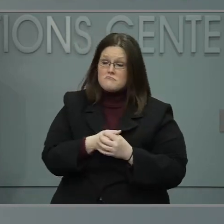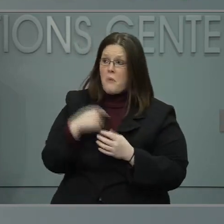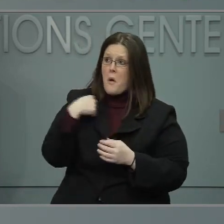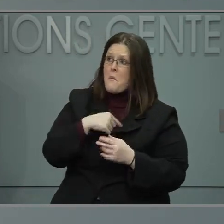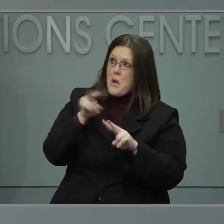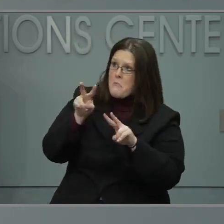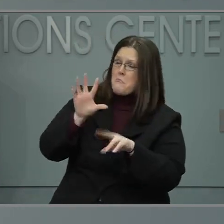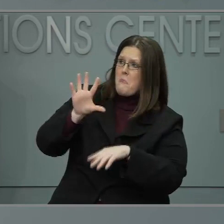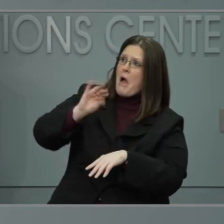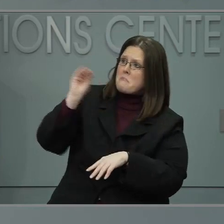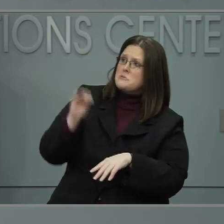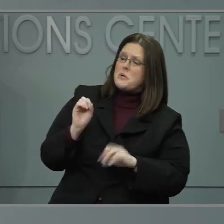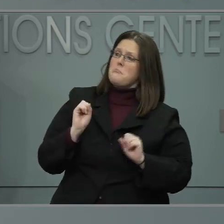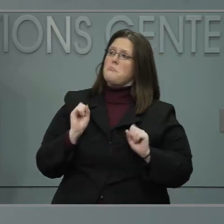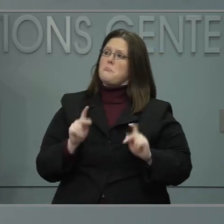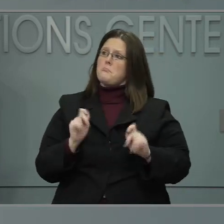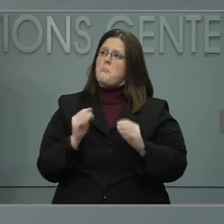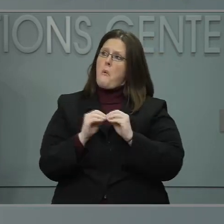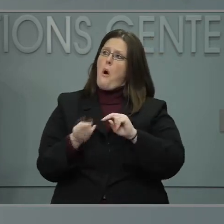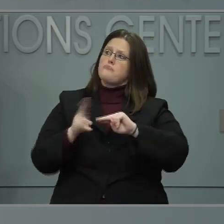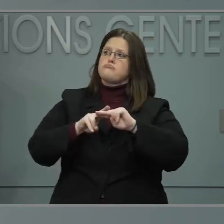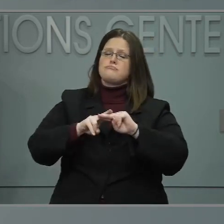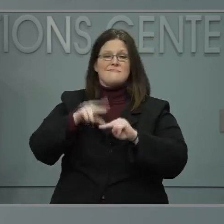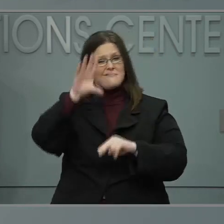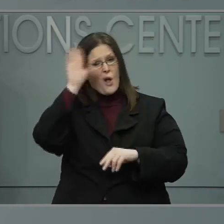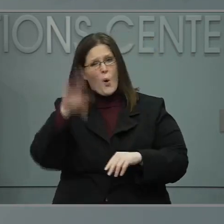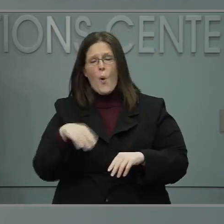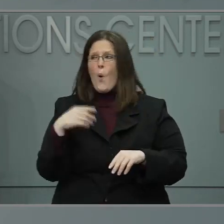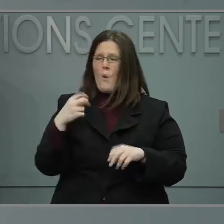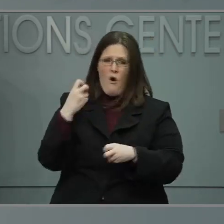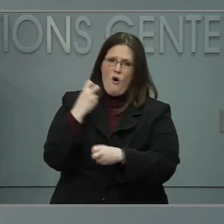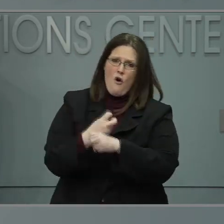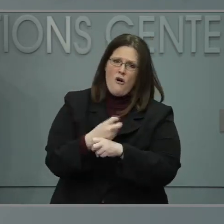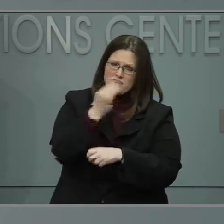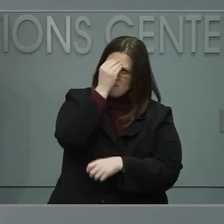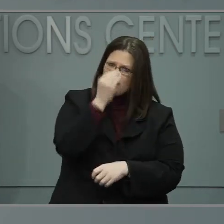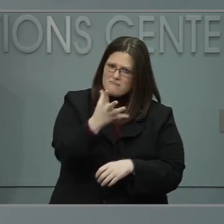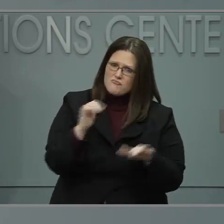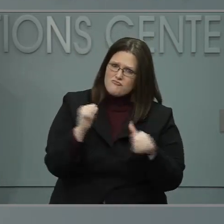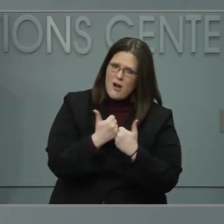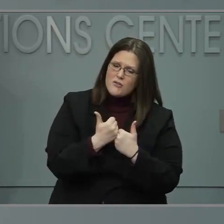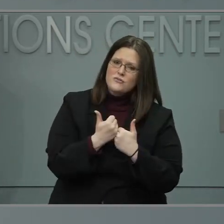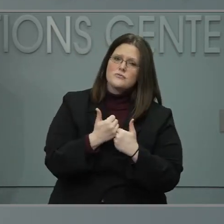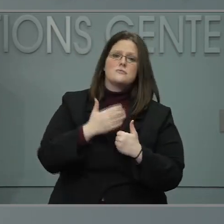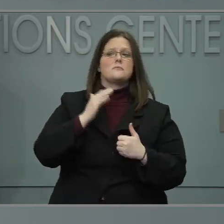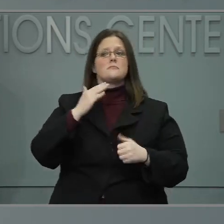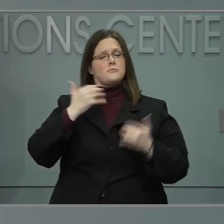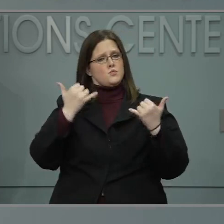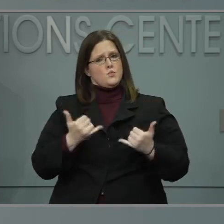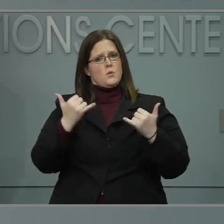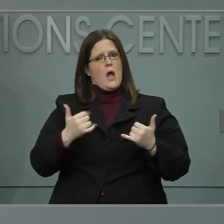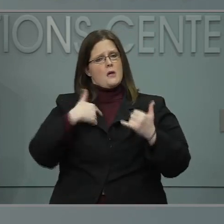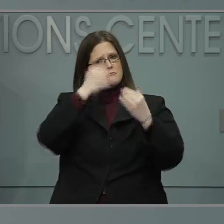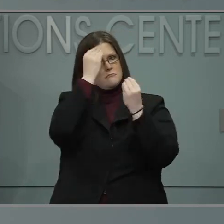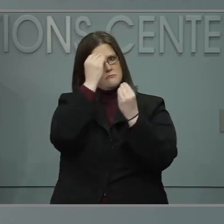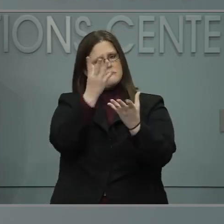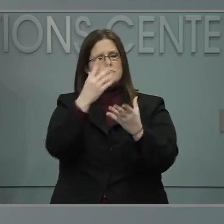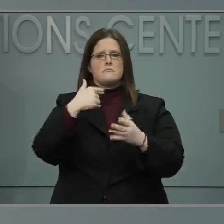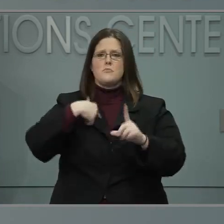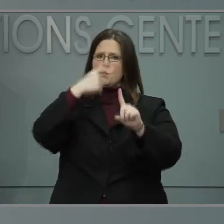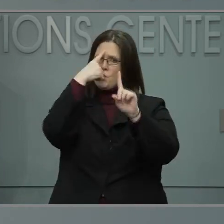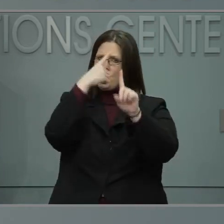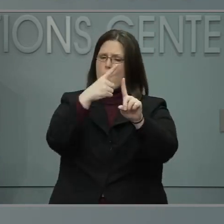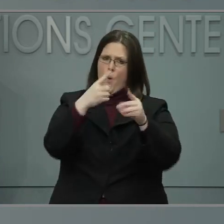know that I am committed to making sure that vaccine gets to every North Carolinian as quickly and as fairly as